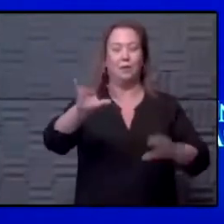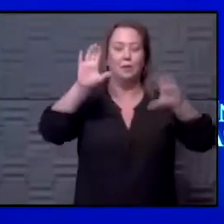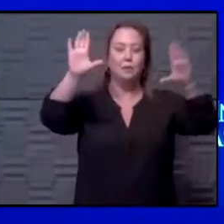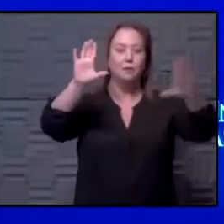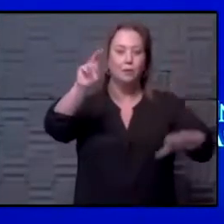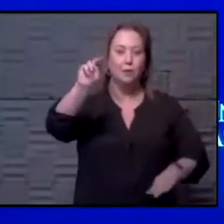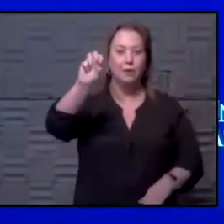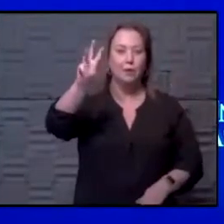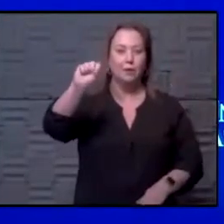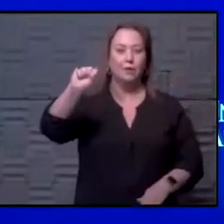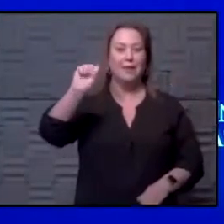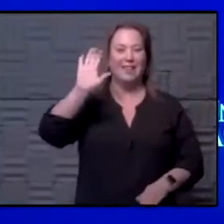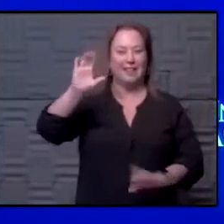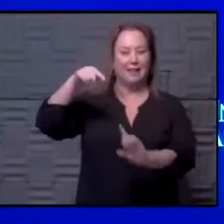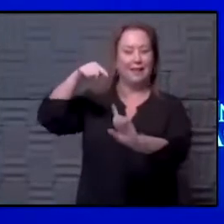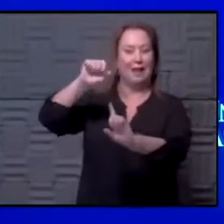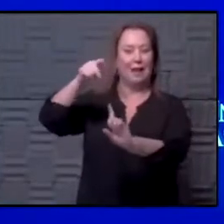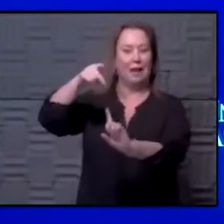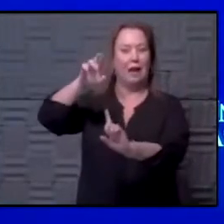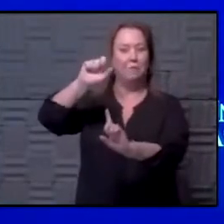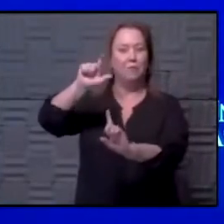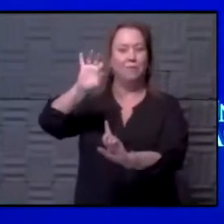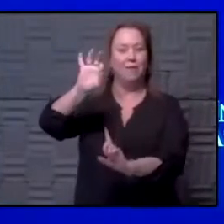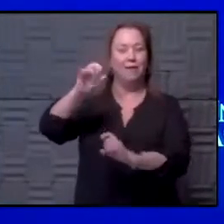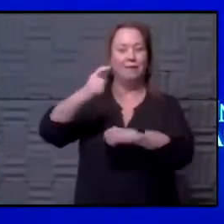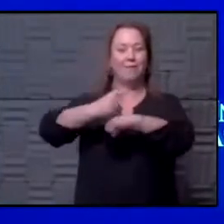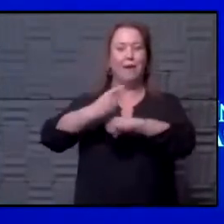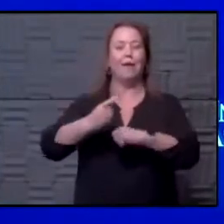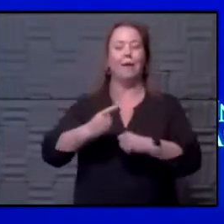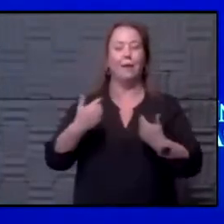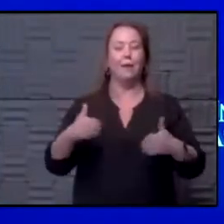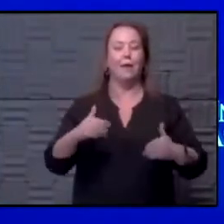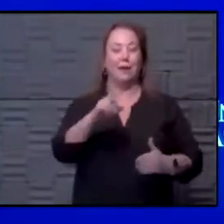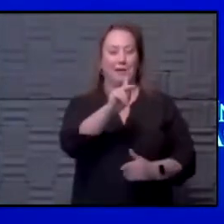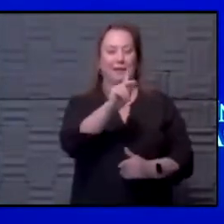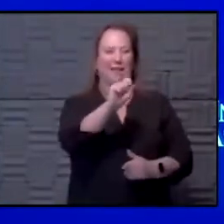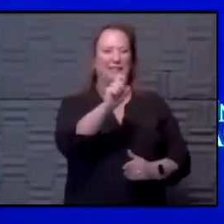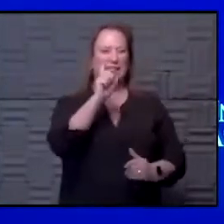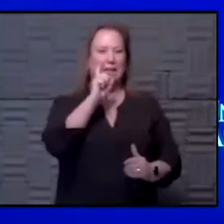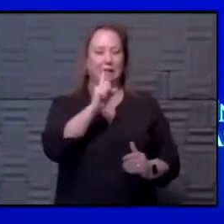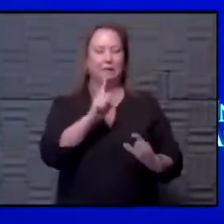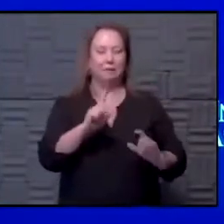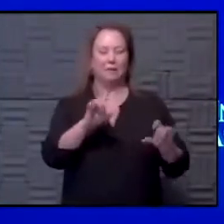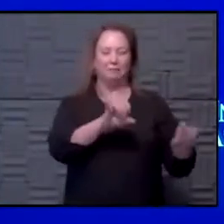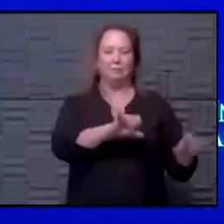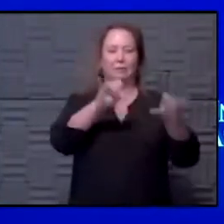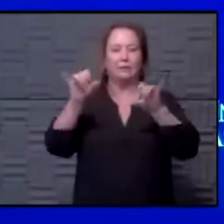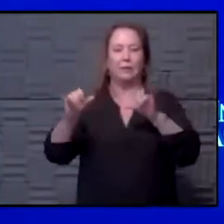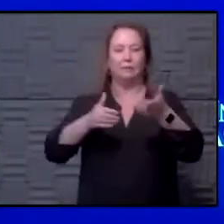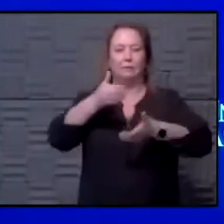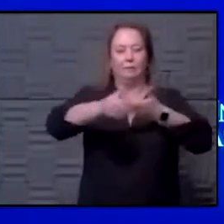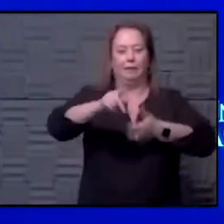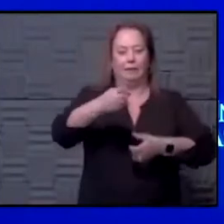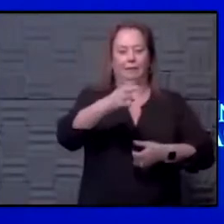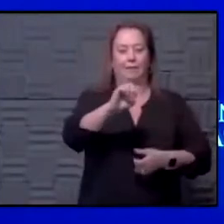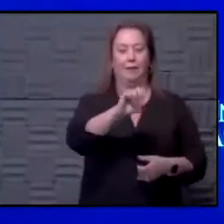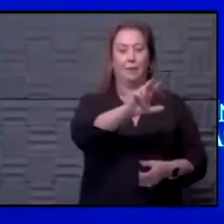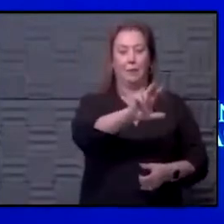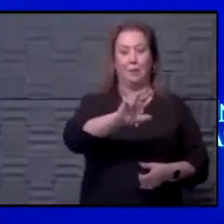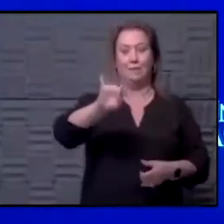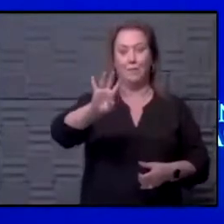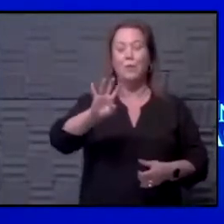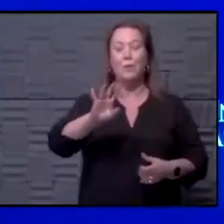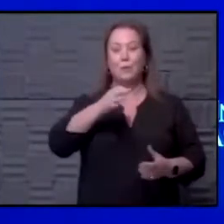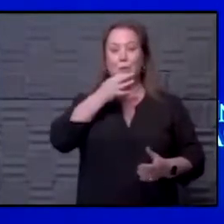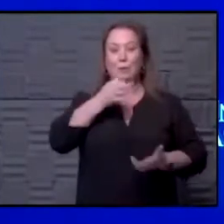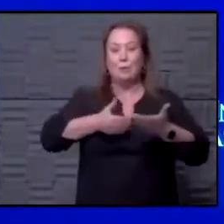delighted on the April 9th date. You know, if I could speculate, I bet Kansas won't be too different. I think we're going to get through Phases 3 and 4, and pretty